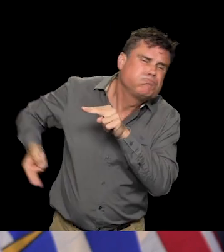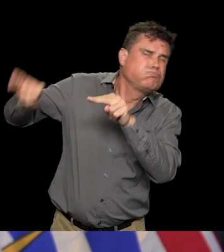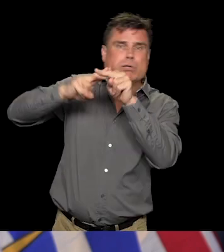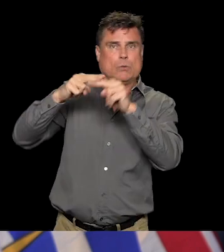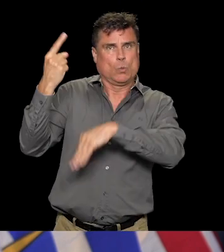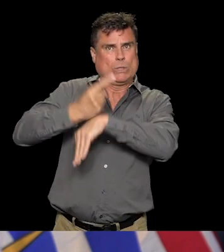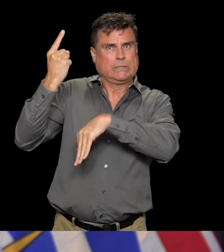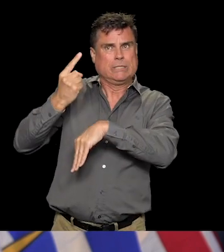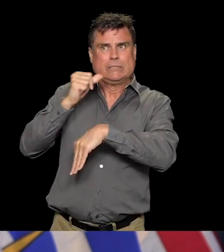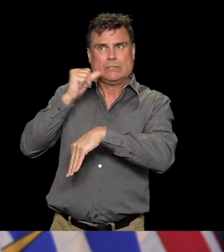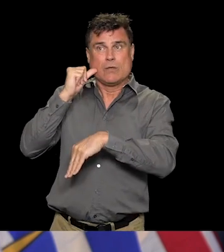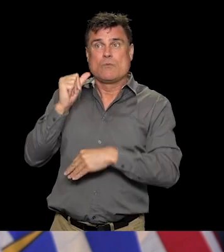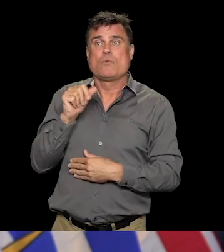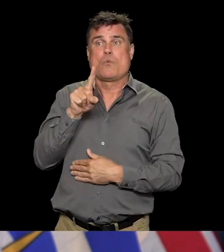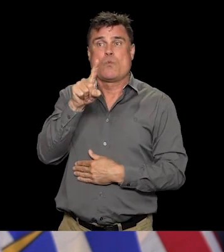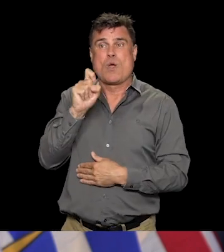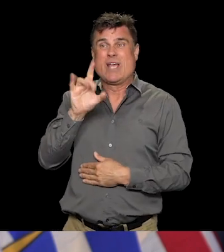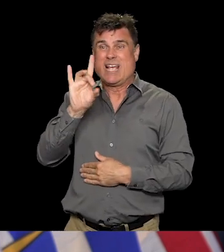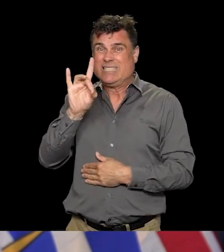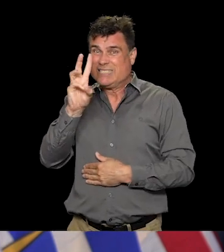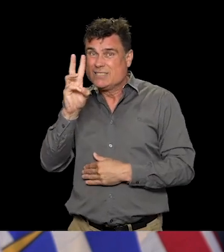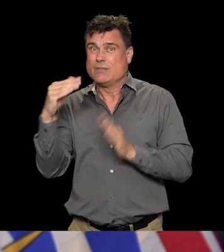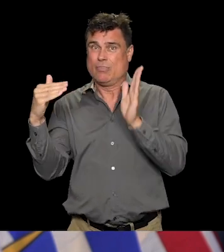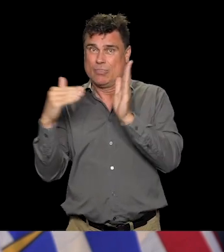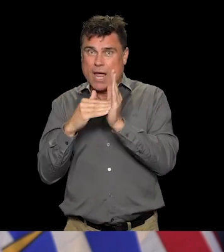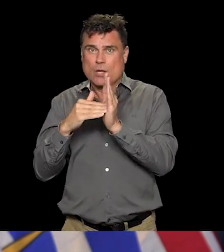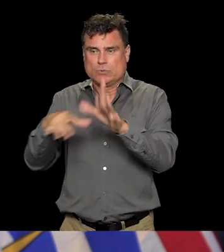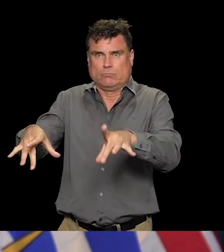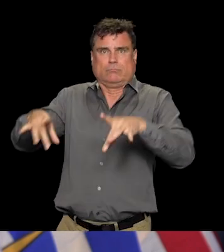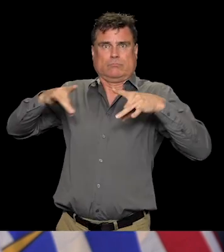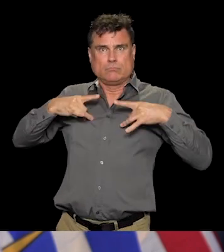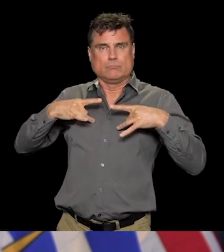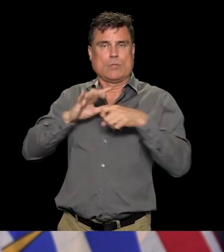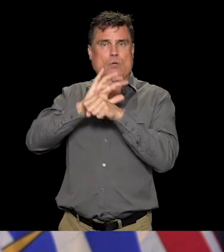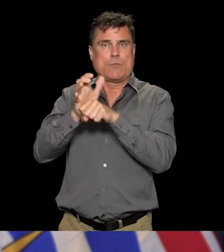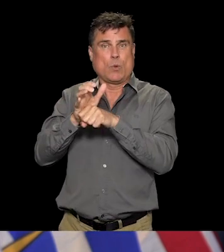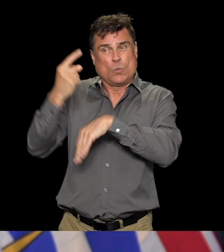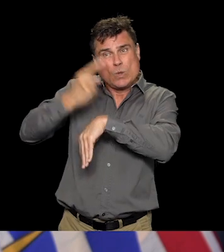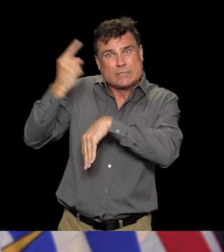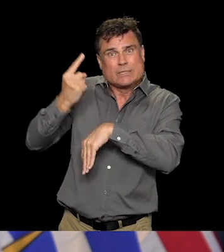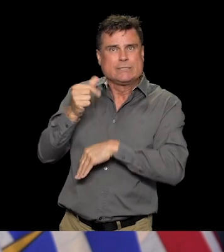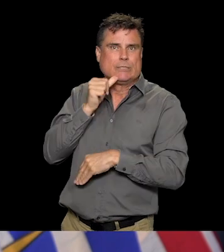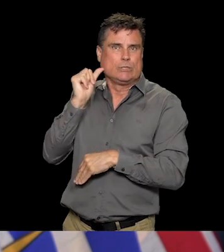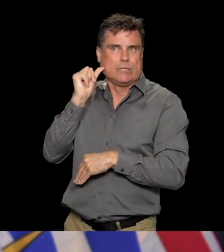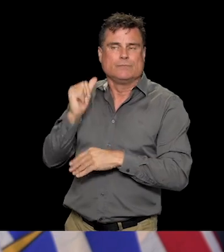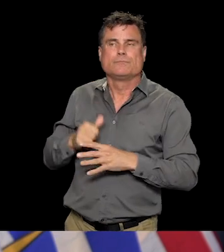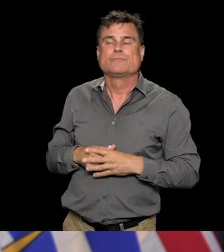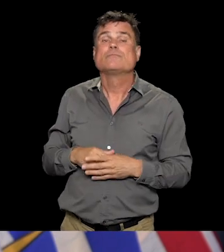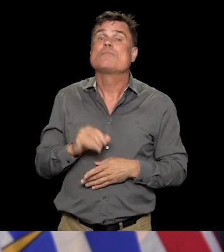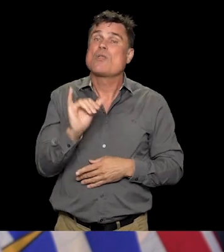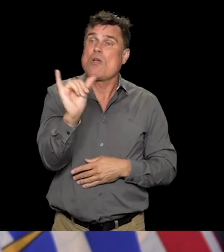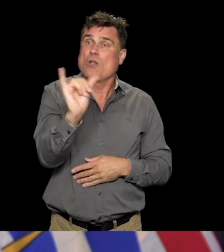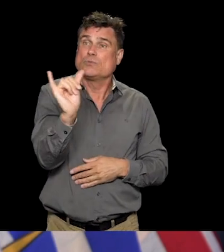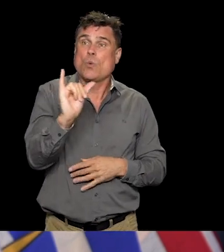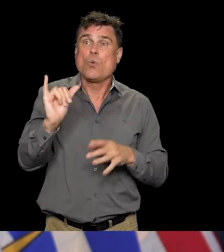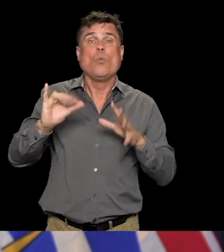being affected. And we know that there are new regions of the world that are being affected. And when